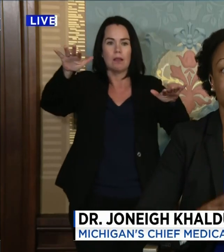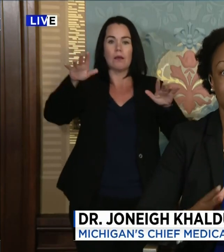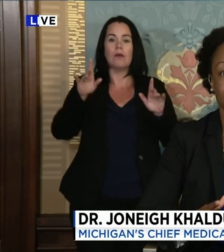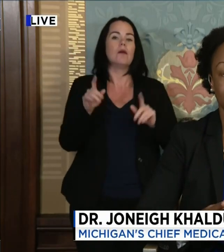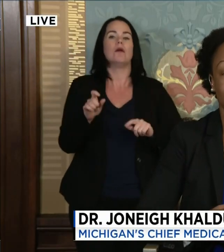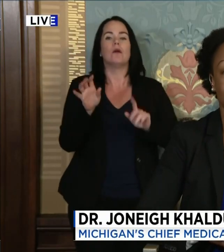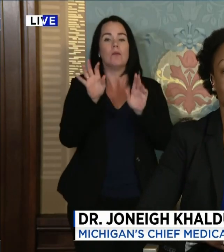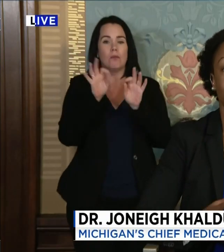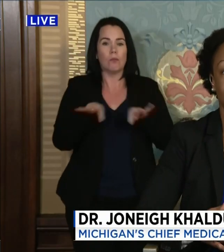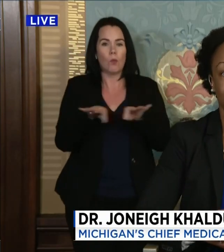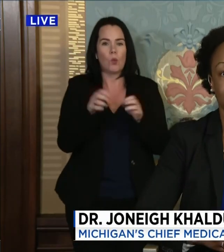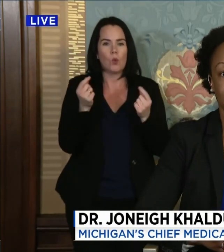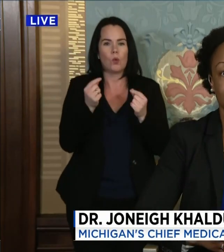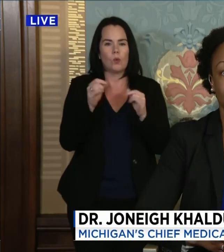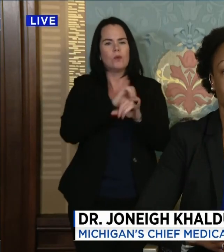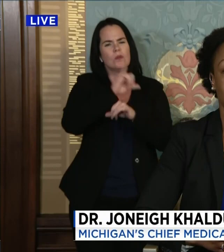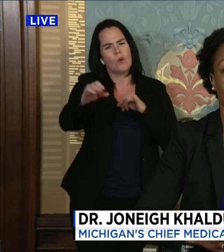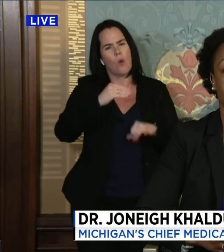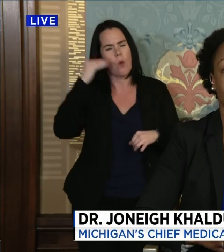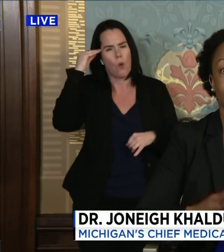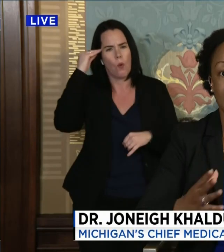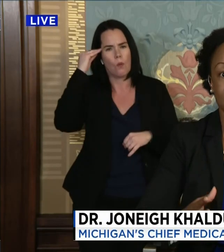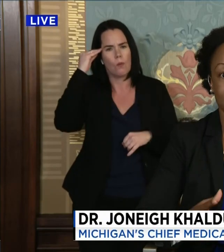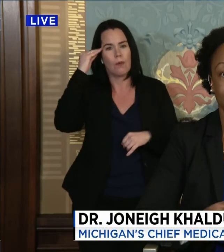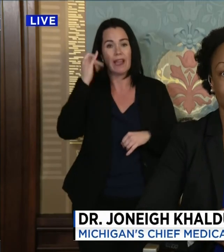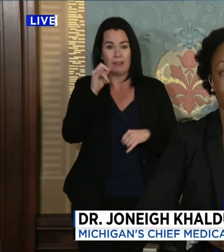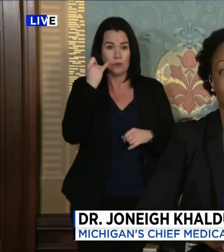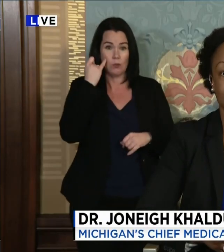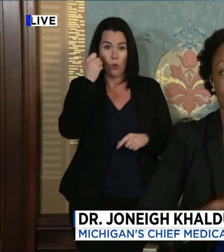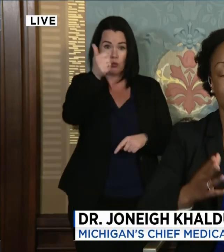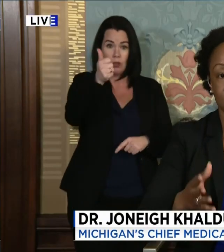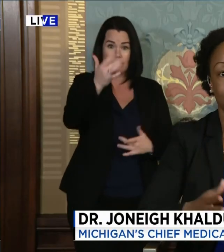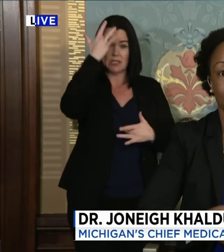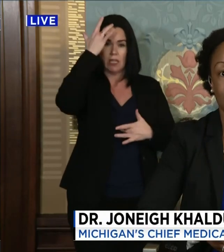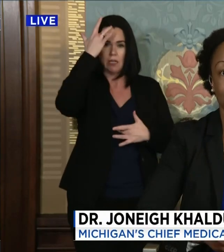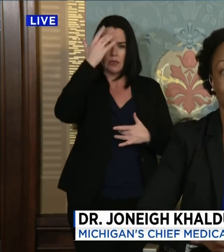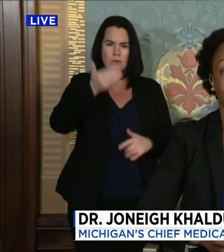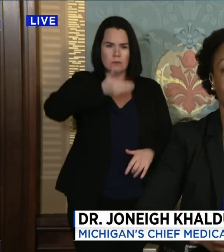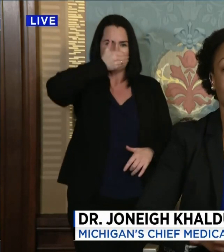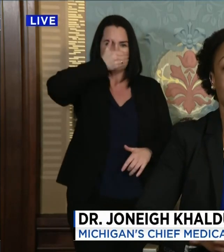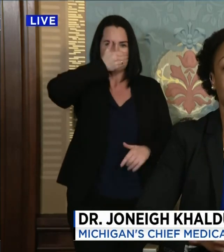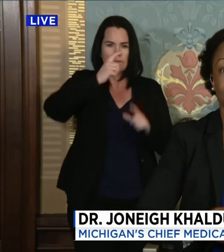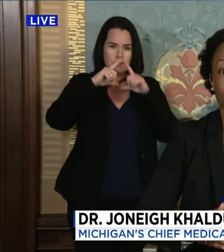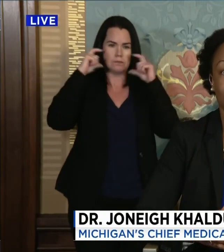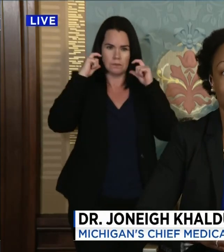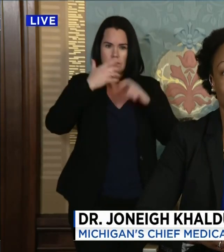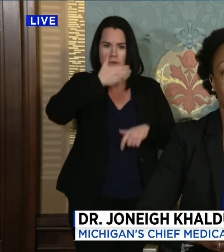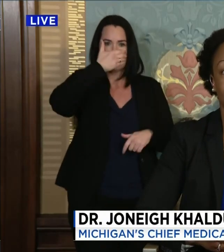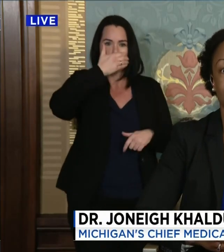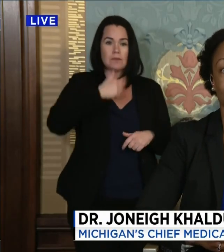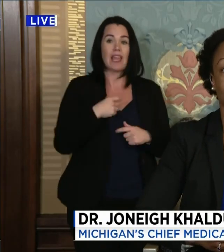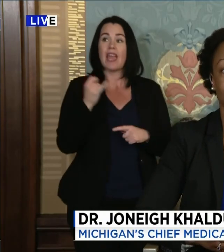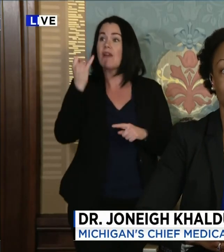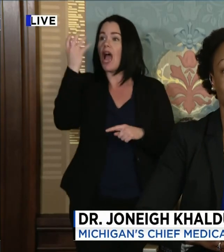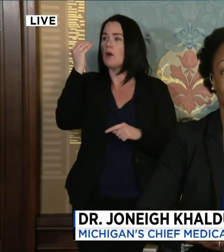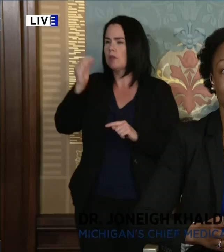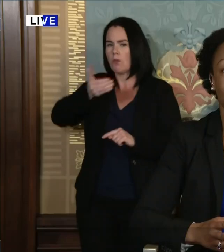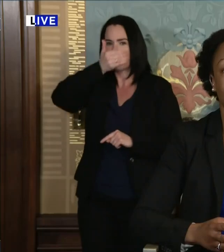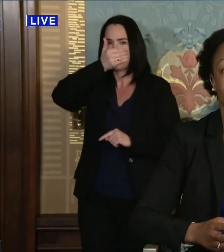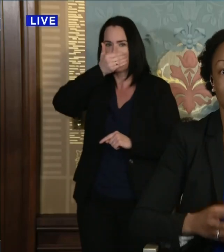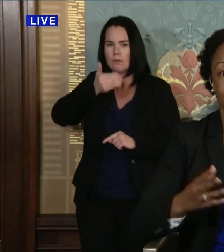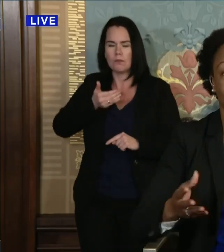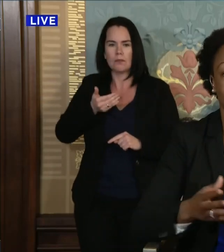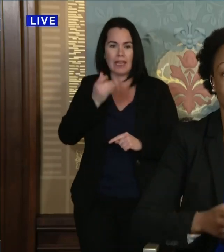We need to consider, uh, certainly if you're sick, you should be wearing a mask if you go outside, if you have one. And if you don't have one, you can be